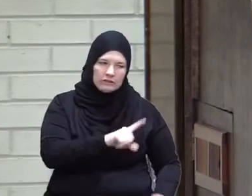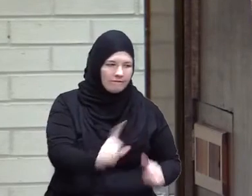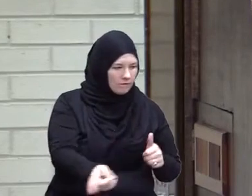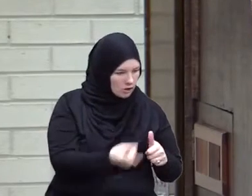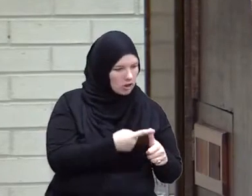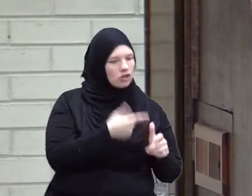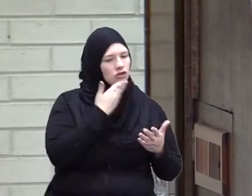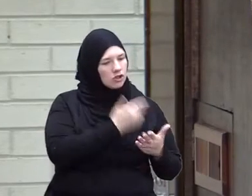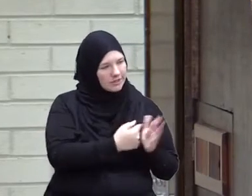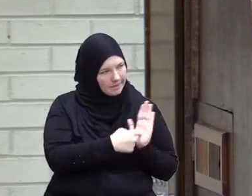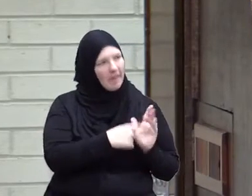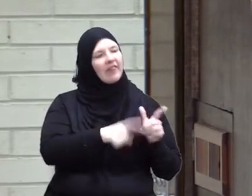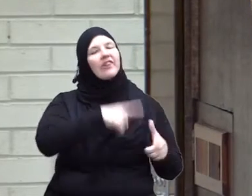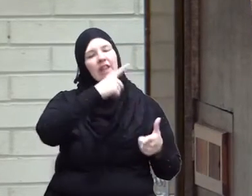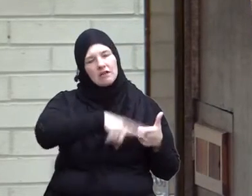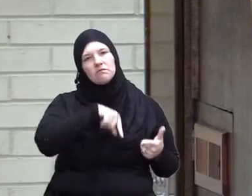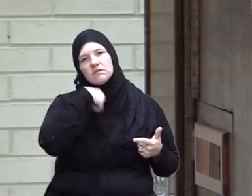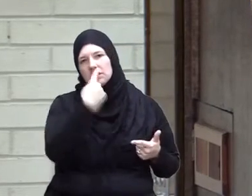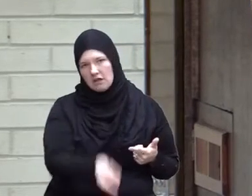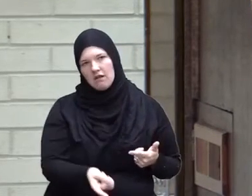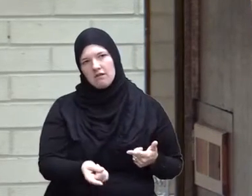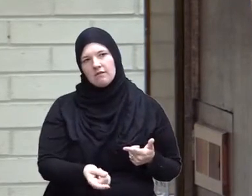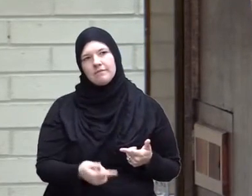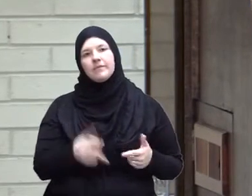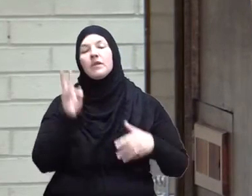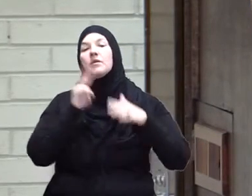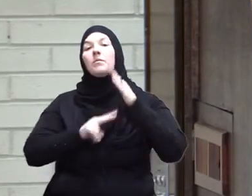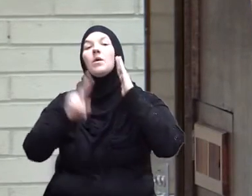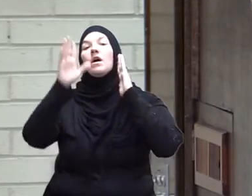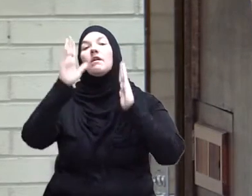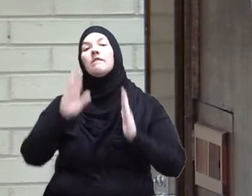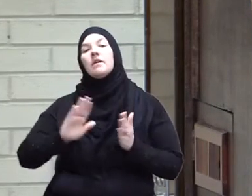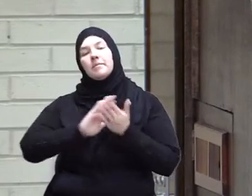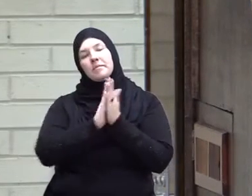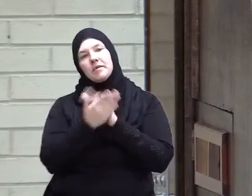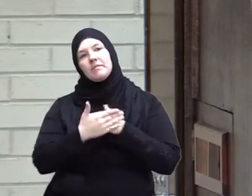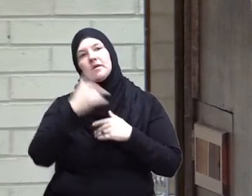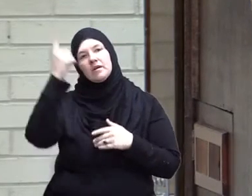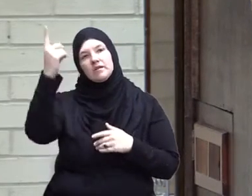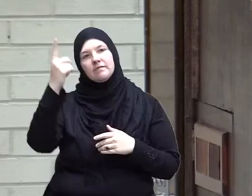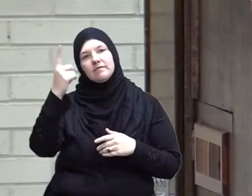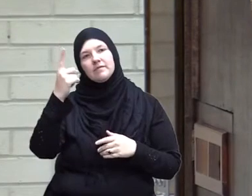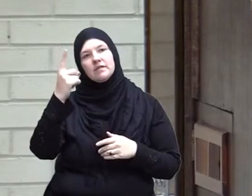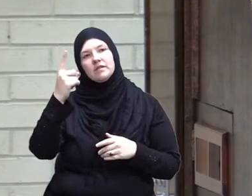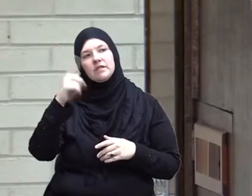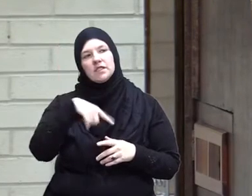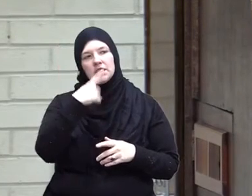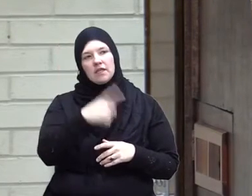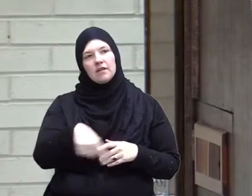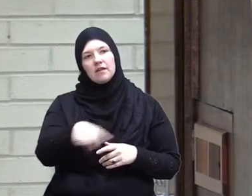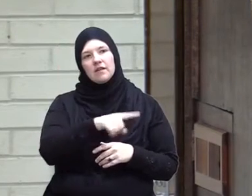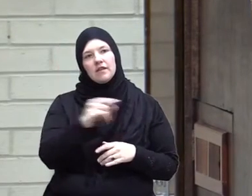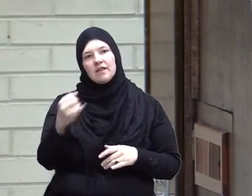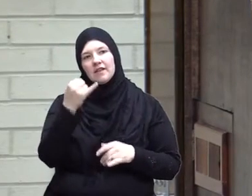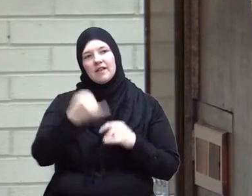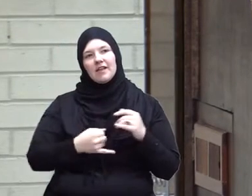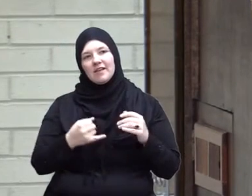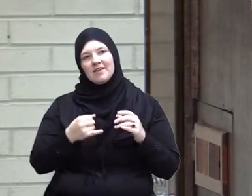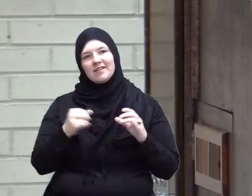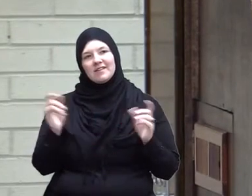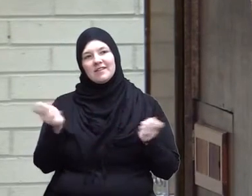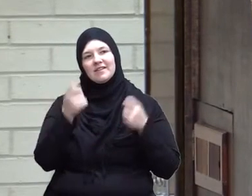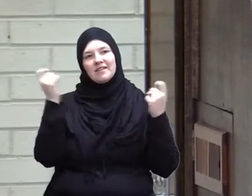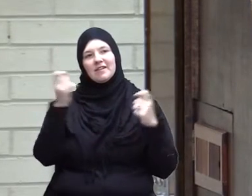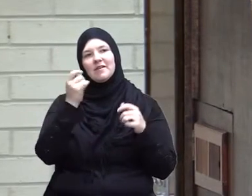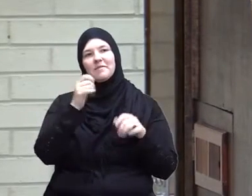deliver the message and the prophet sallallahu alayhi sallam instructed people in the last farewell sermon on the mount